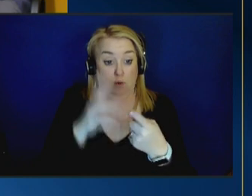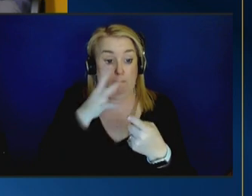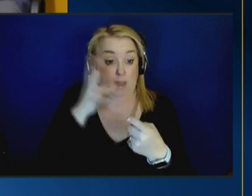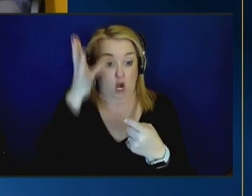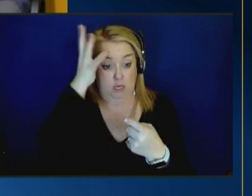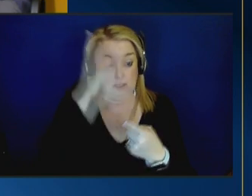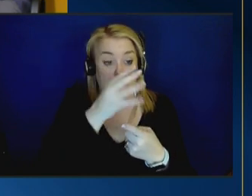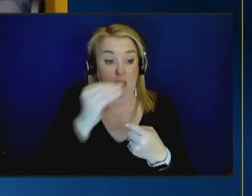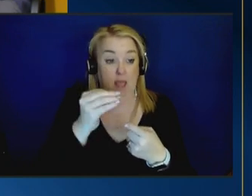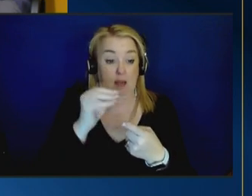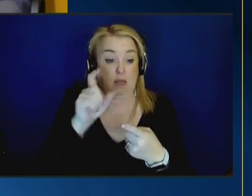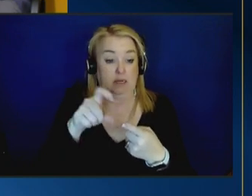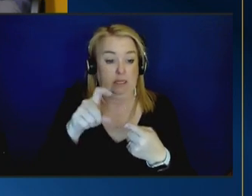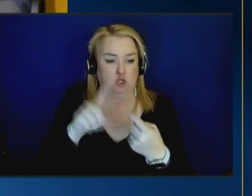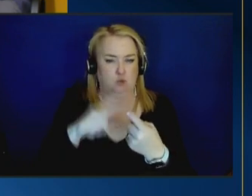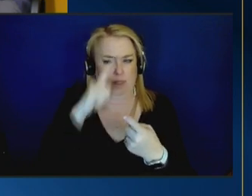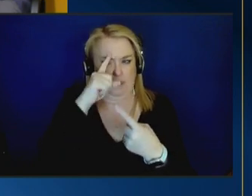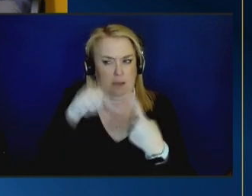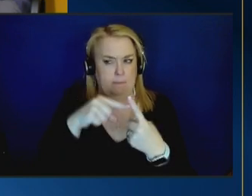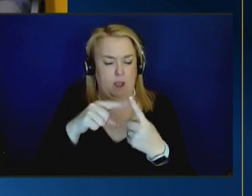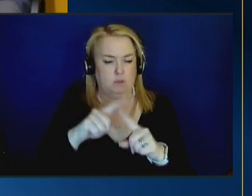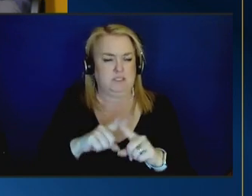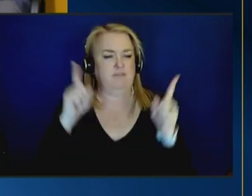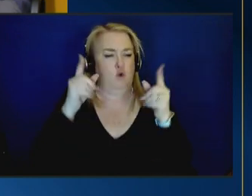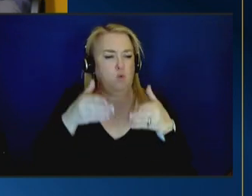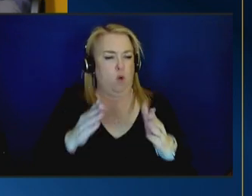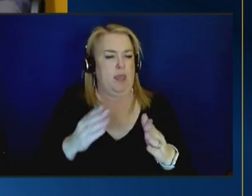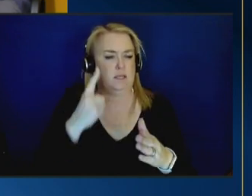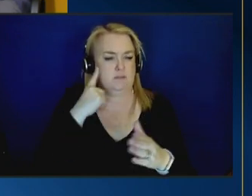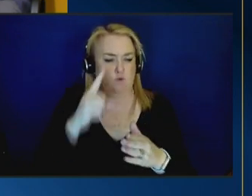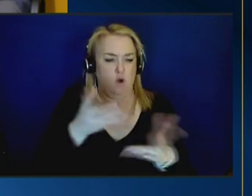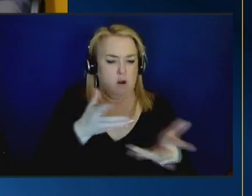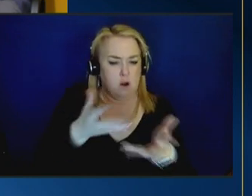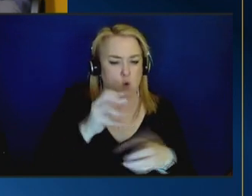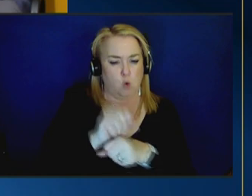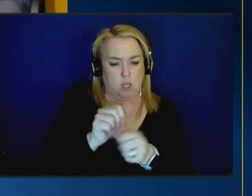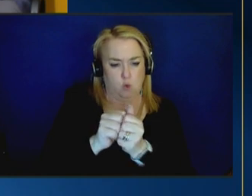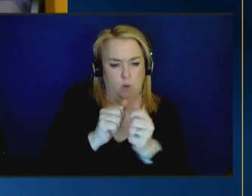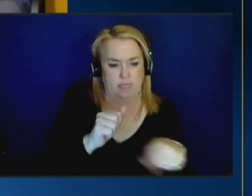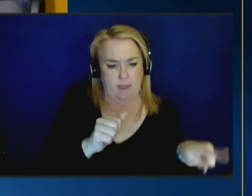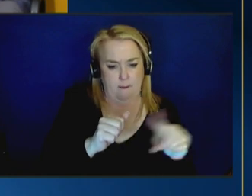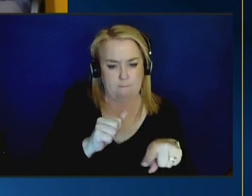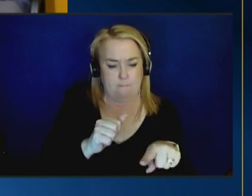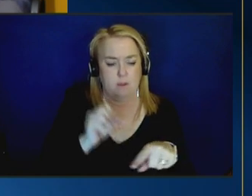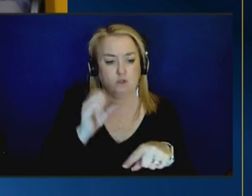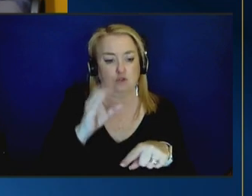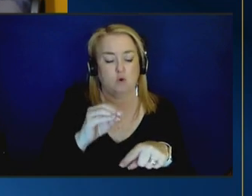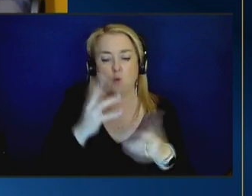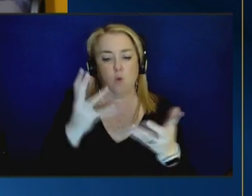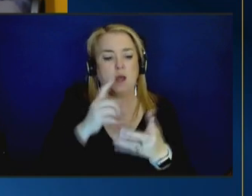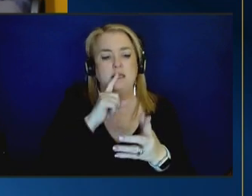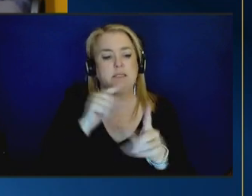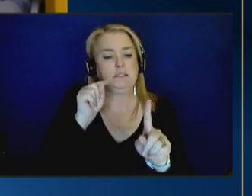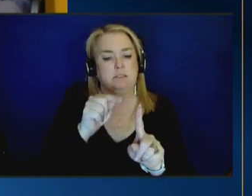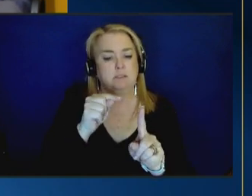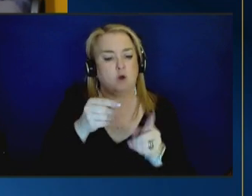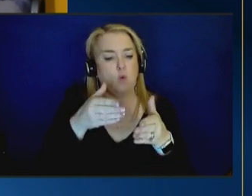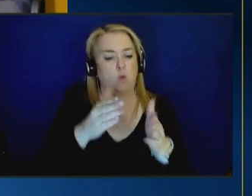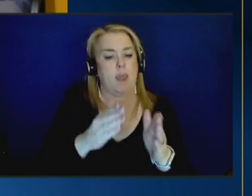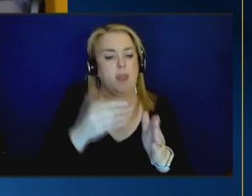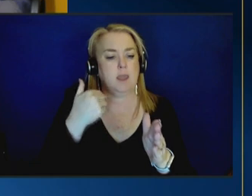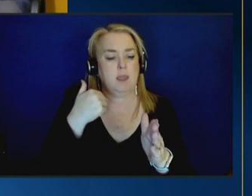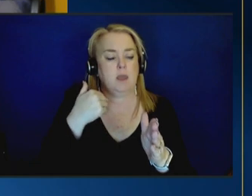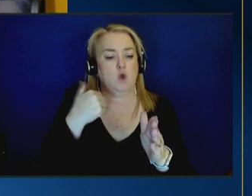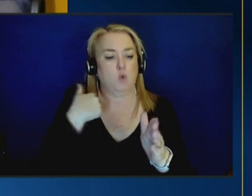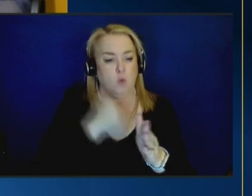to think differently of how we work with them so the program has allowed us to think about what's a universal way to think about how can you